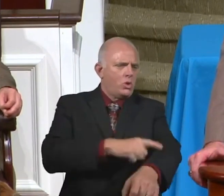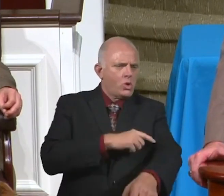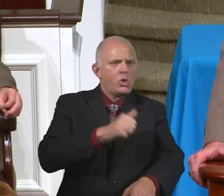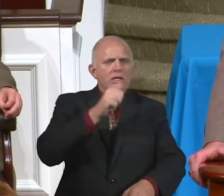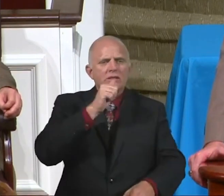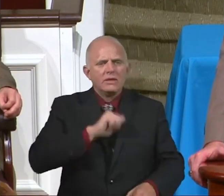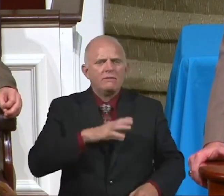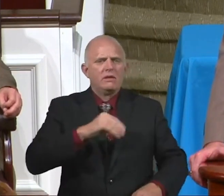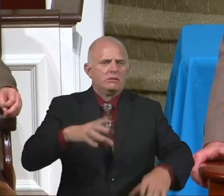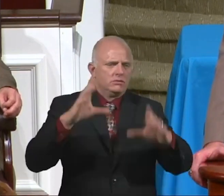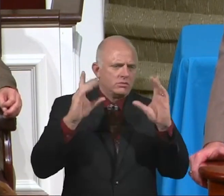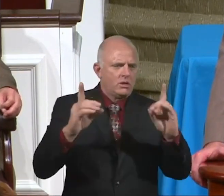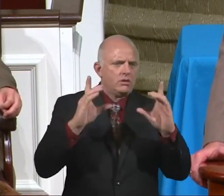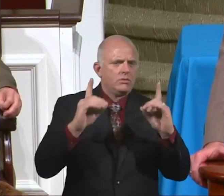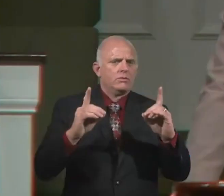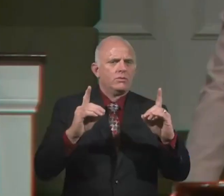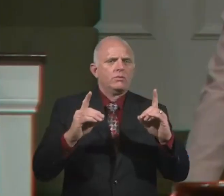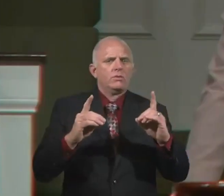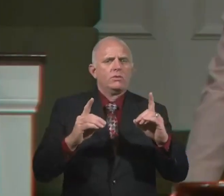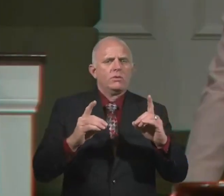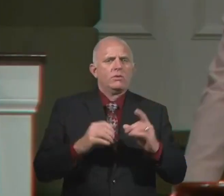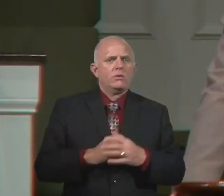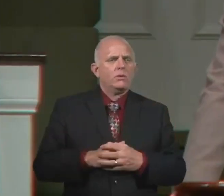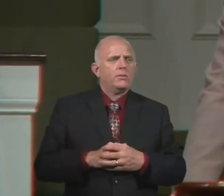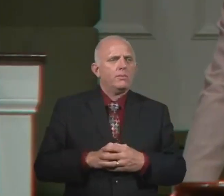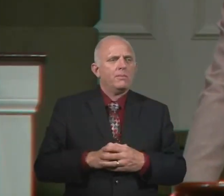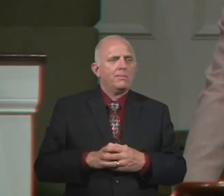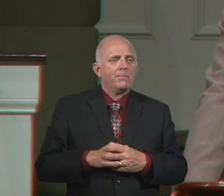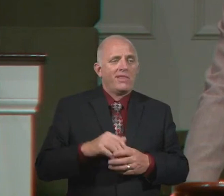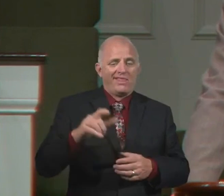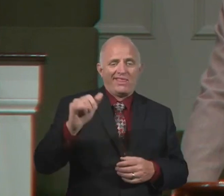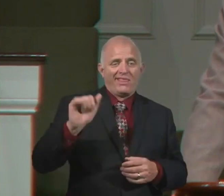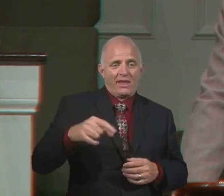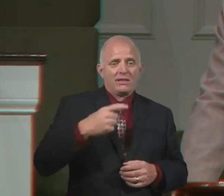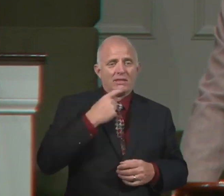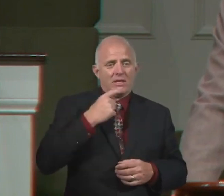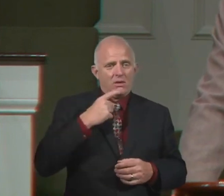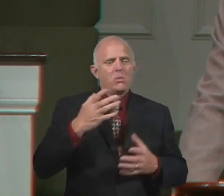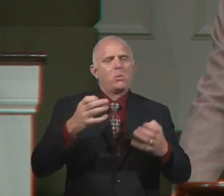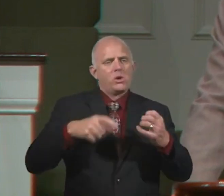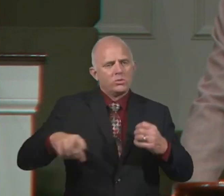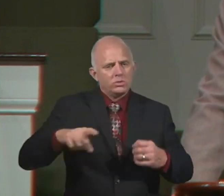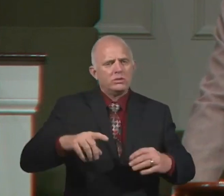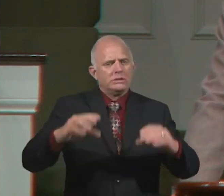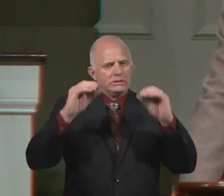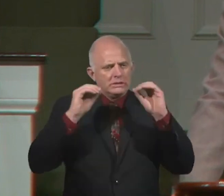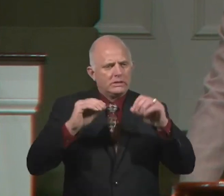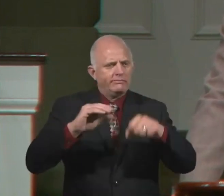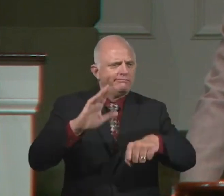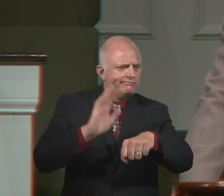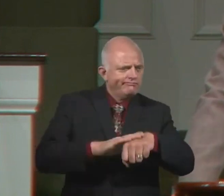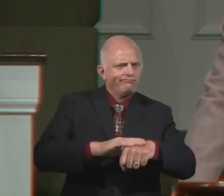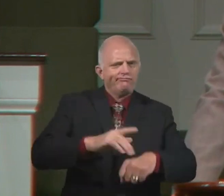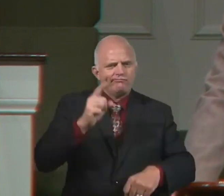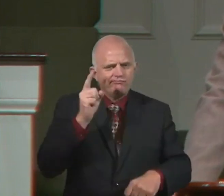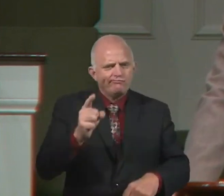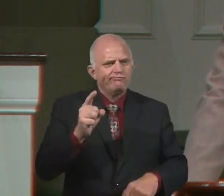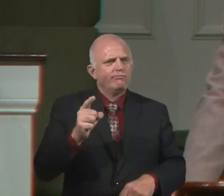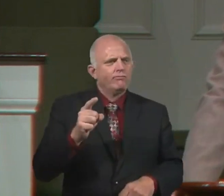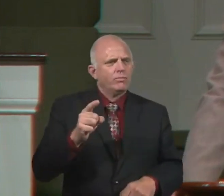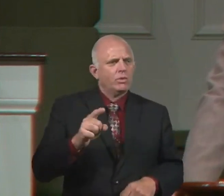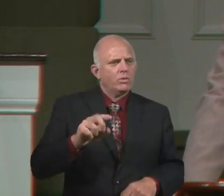He said, I want you to preach the word. I want you to reprove sometimes. Is that a positive or negative thought in your head? How about rebuke?